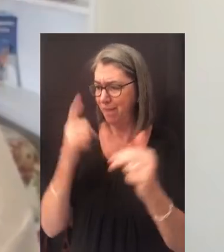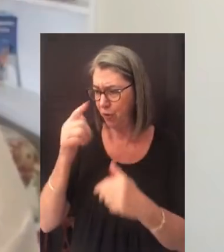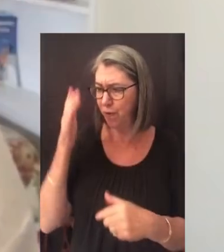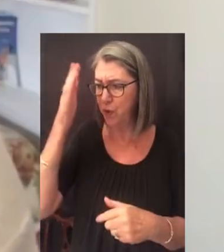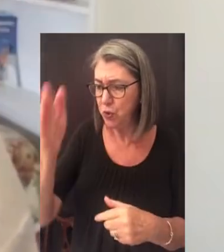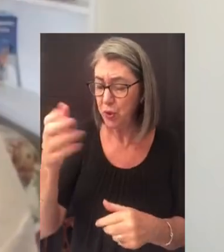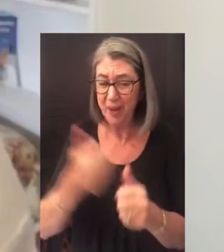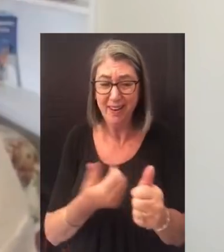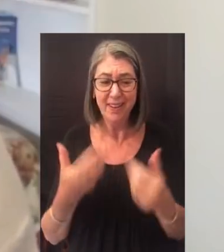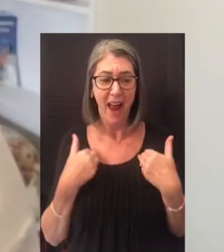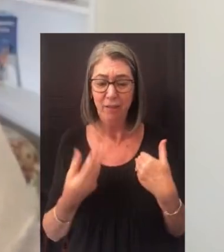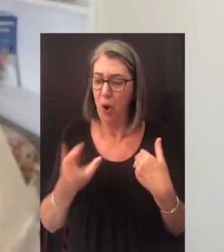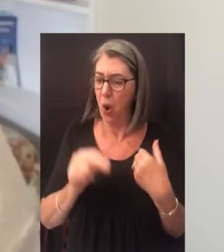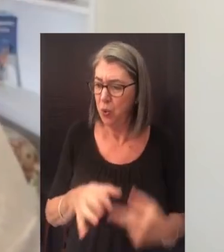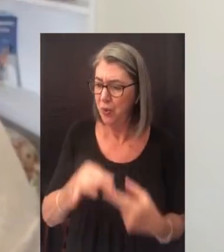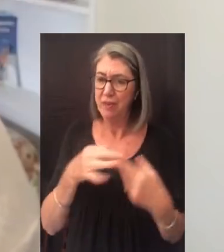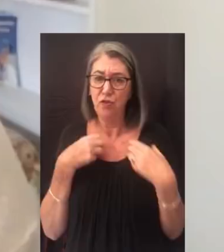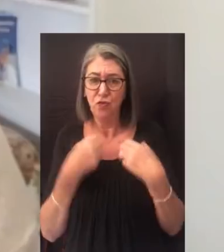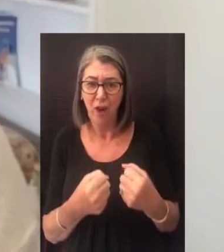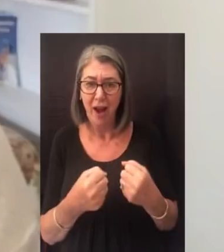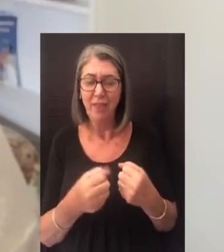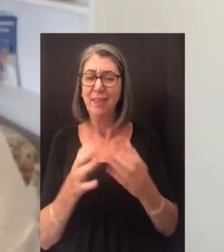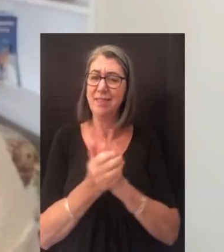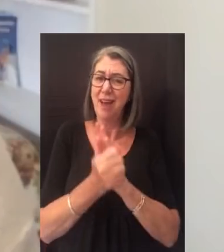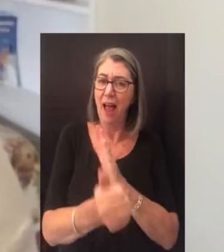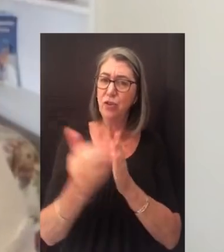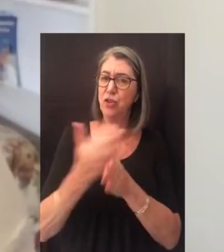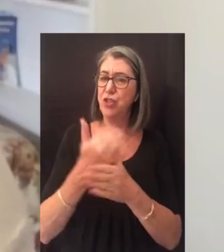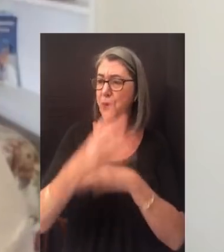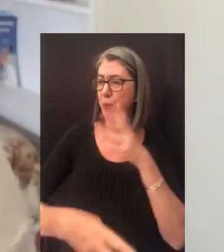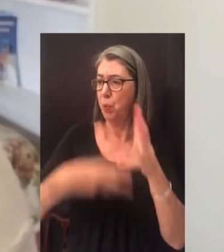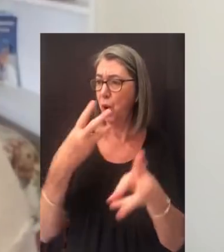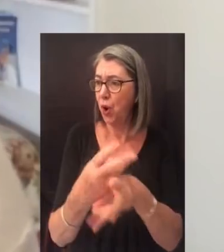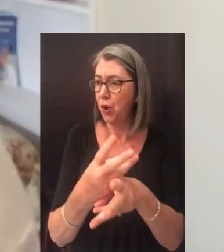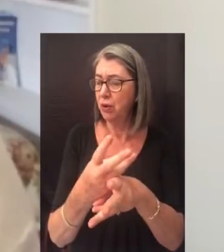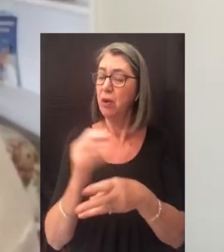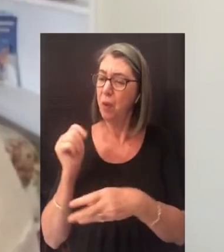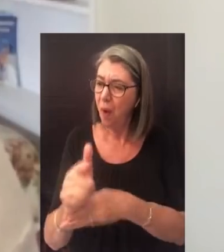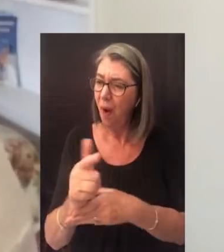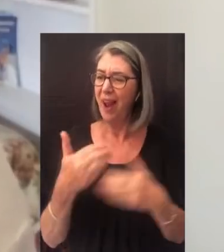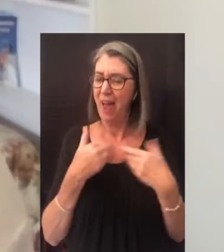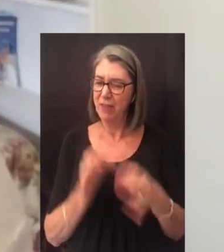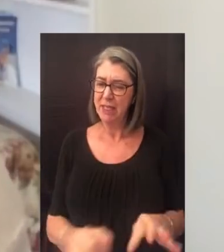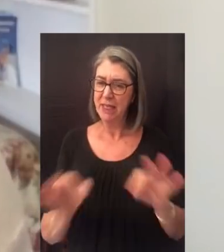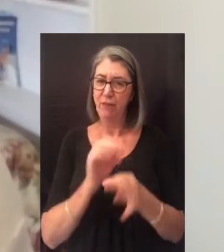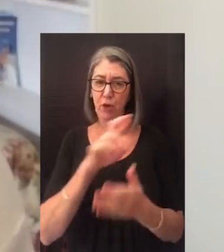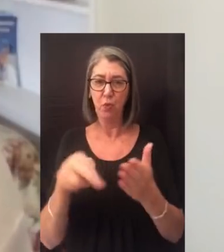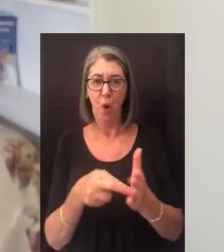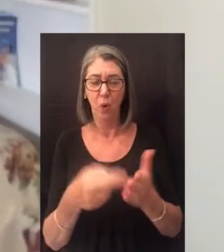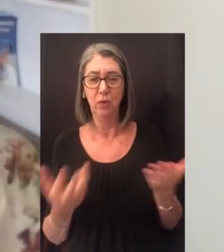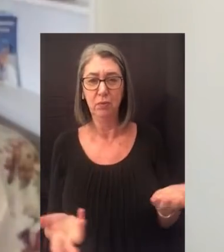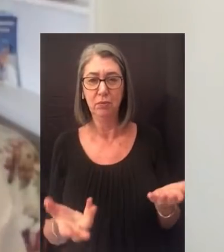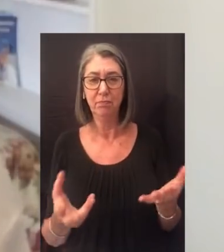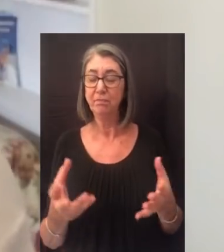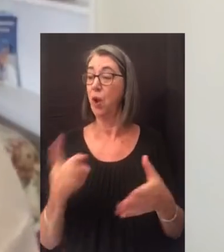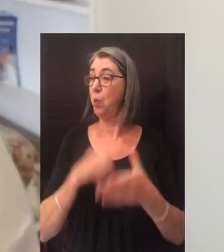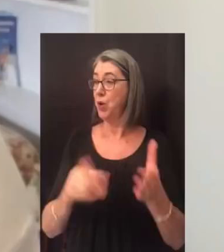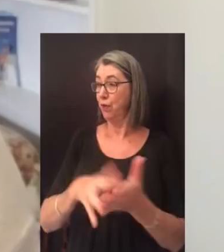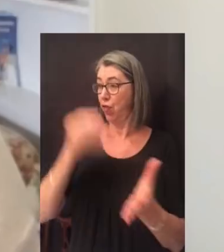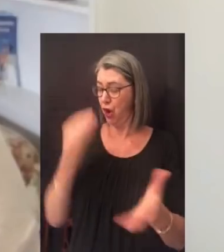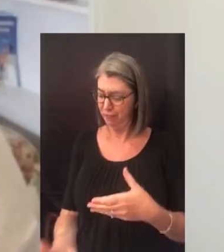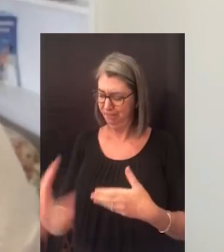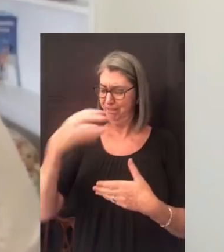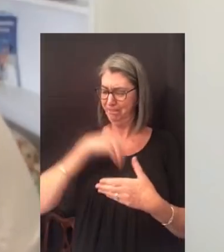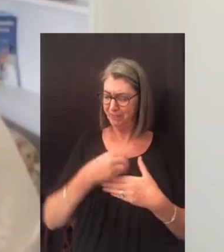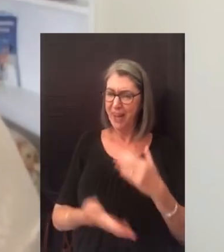We each have our own unique strengths and talents to share with the world. We all play a significant role. Take what you have learned